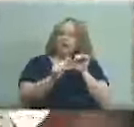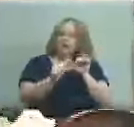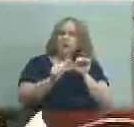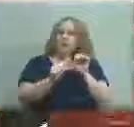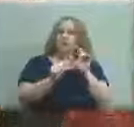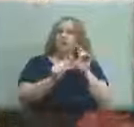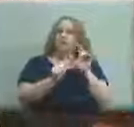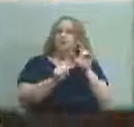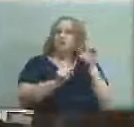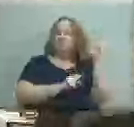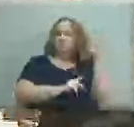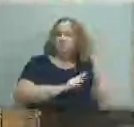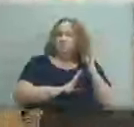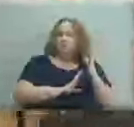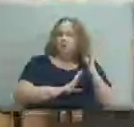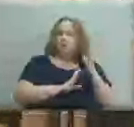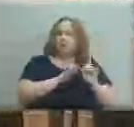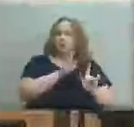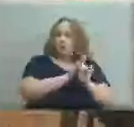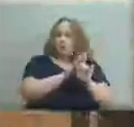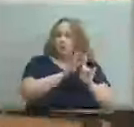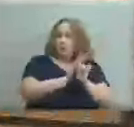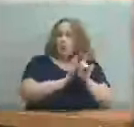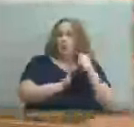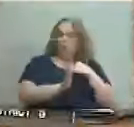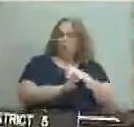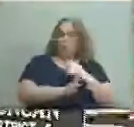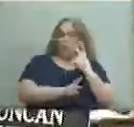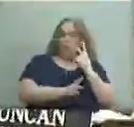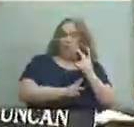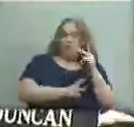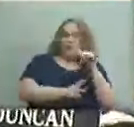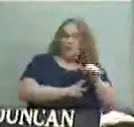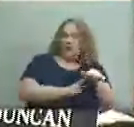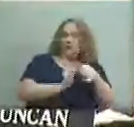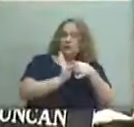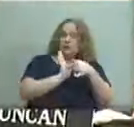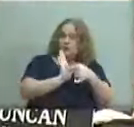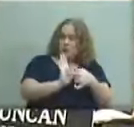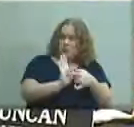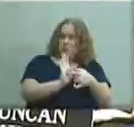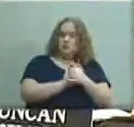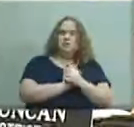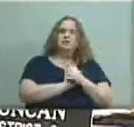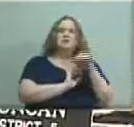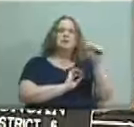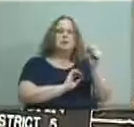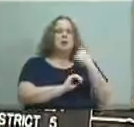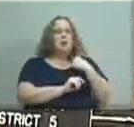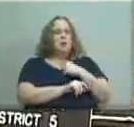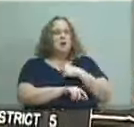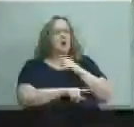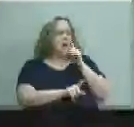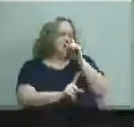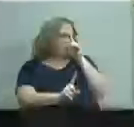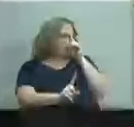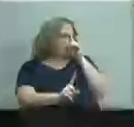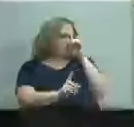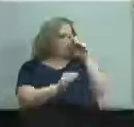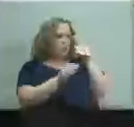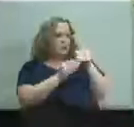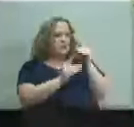these issues so i assume we're going to see that reflected in the next iteration we're working on targets that will great